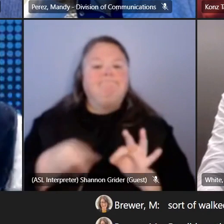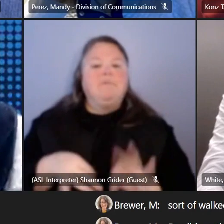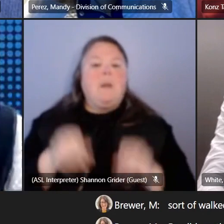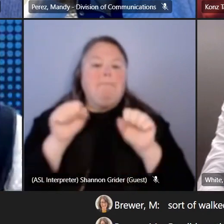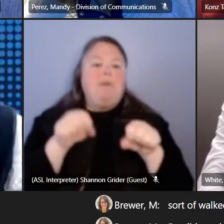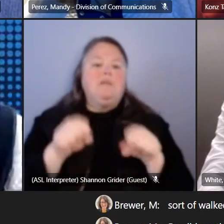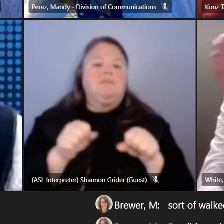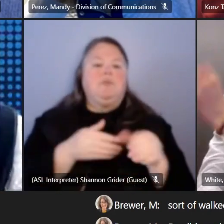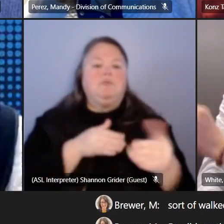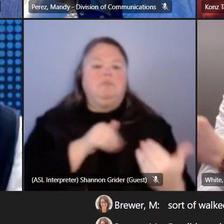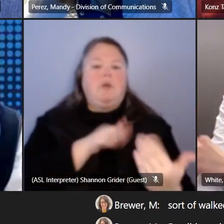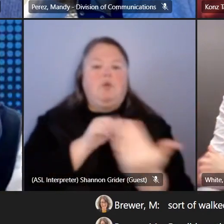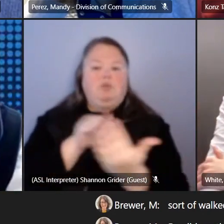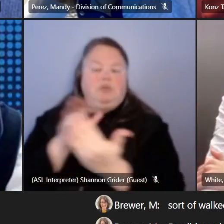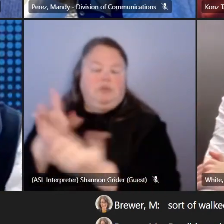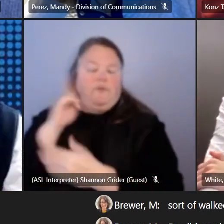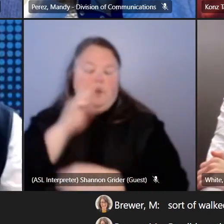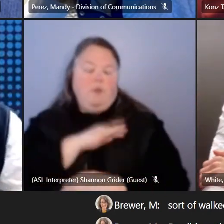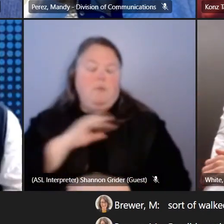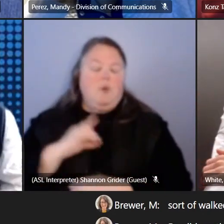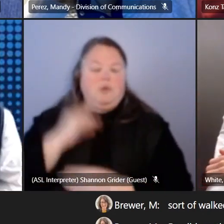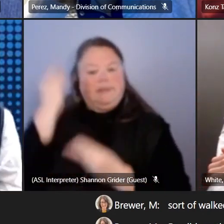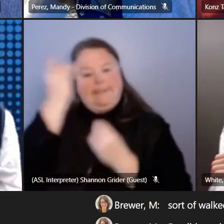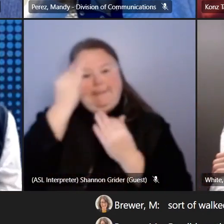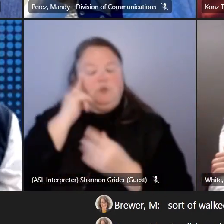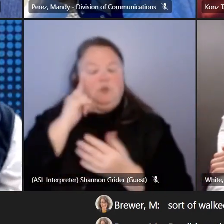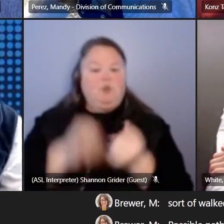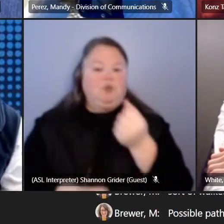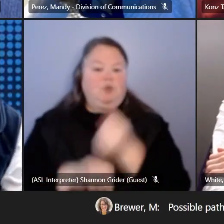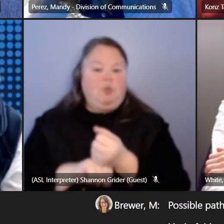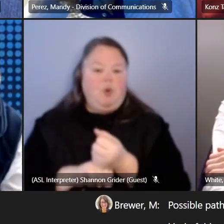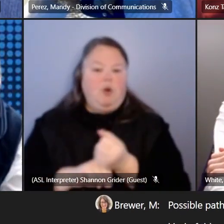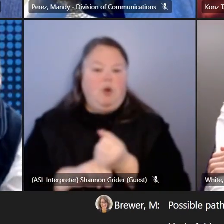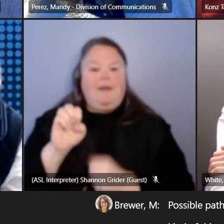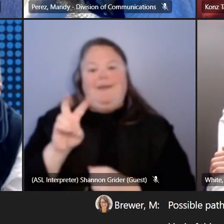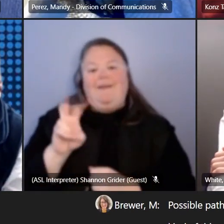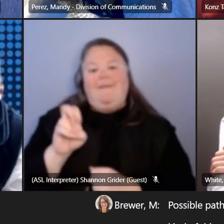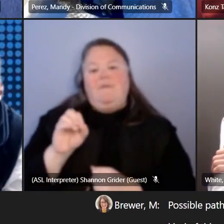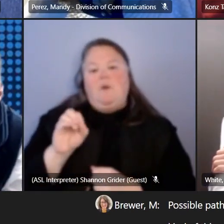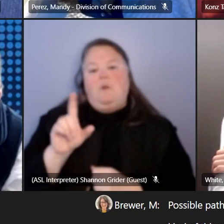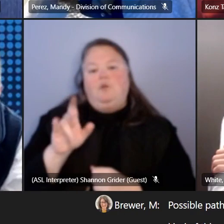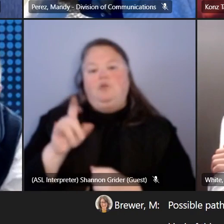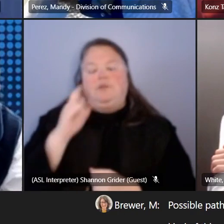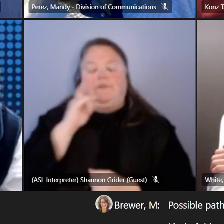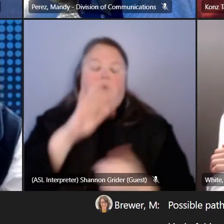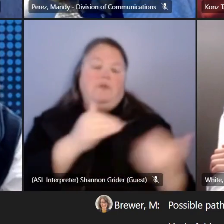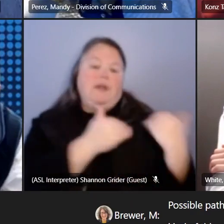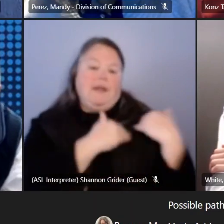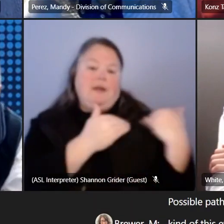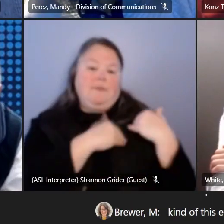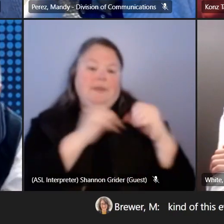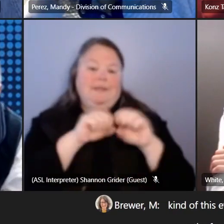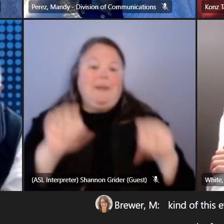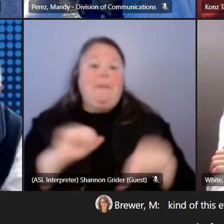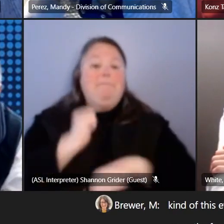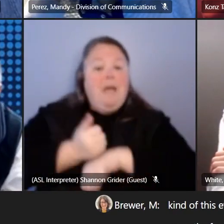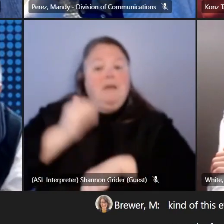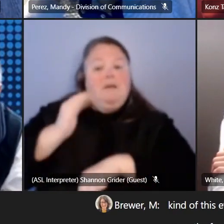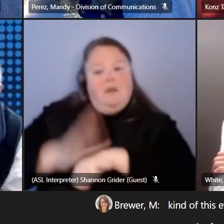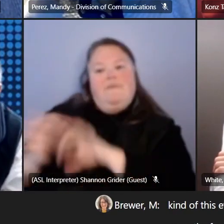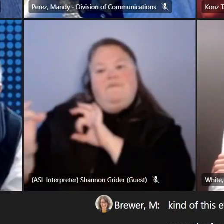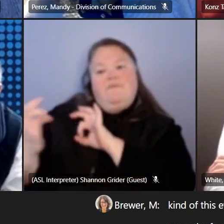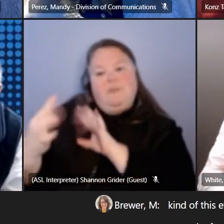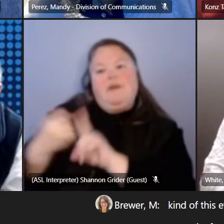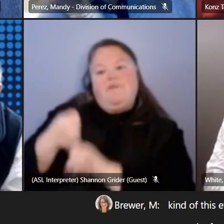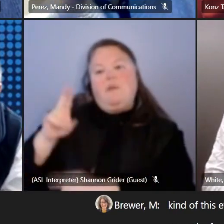paths that the board may consider in supporting kind of this evolution of our accountability system based upon the feedback from the United